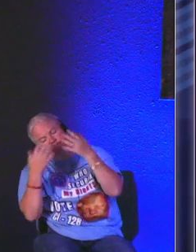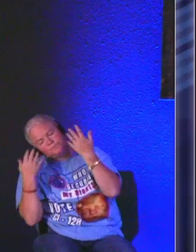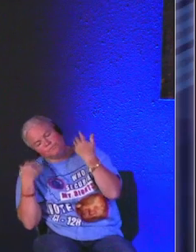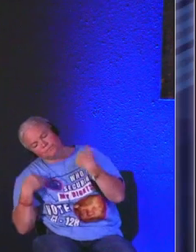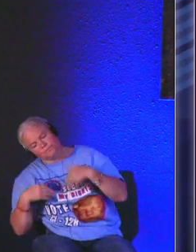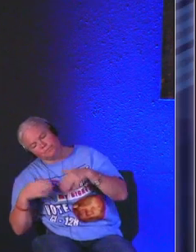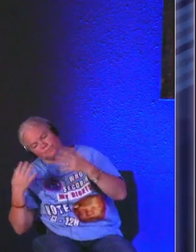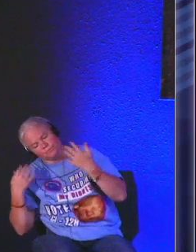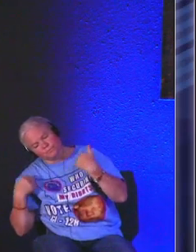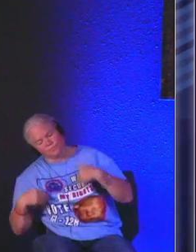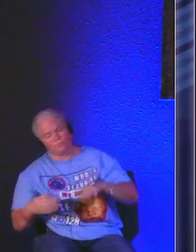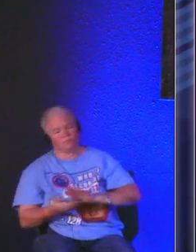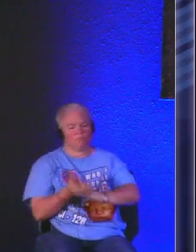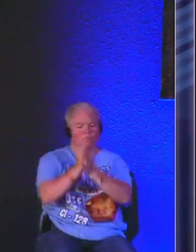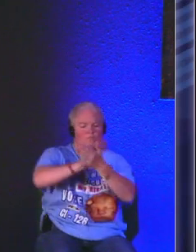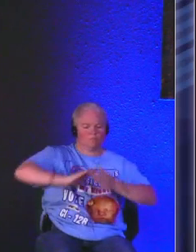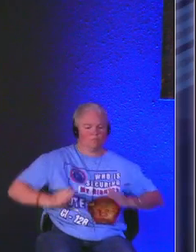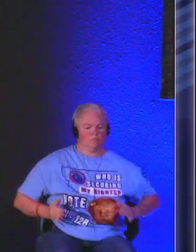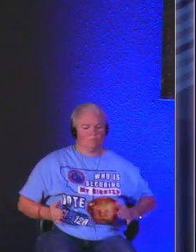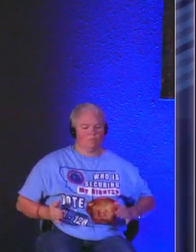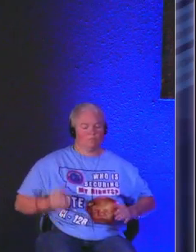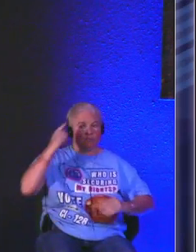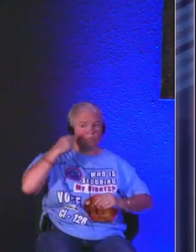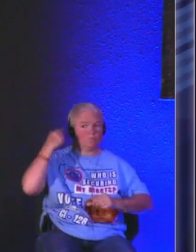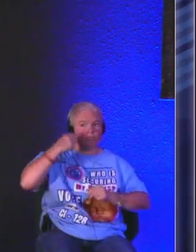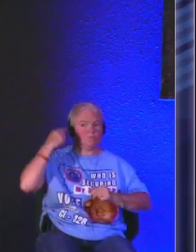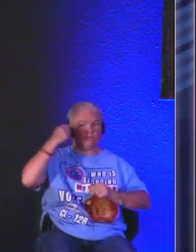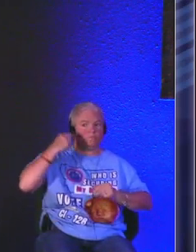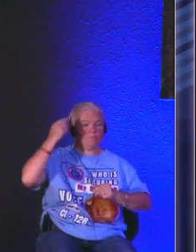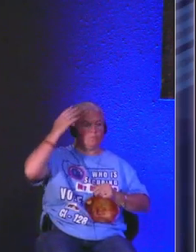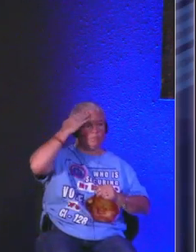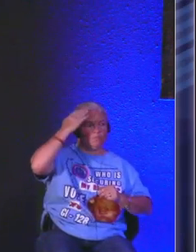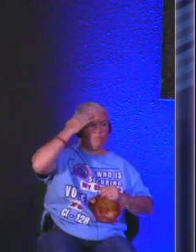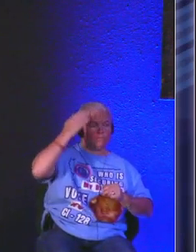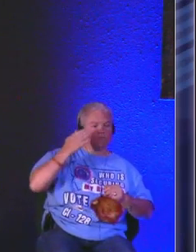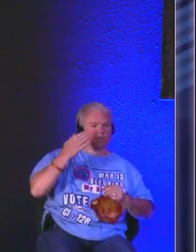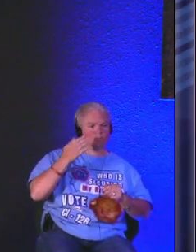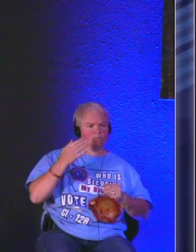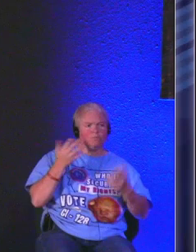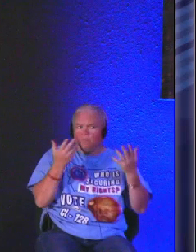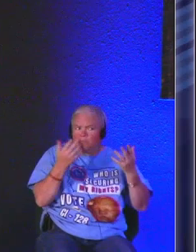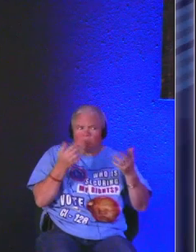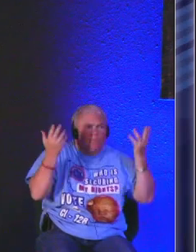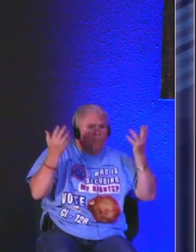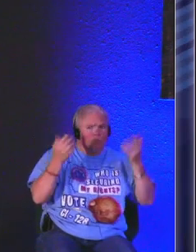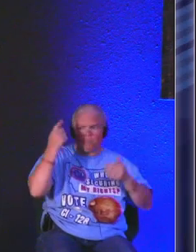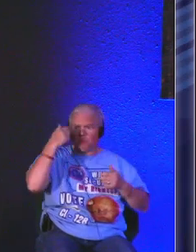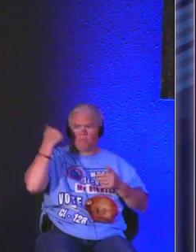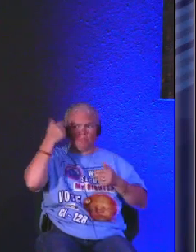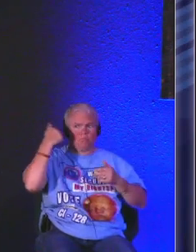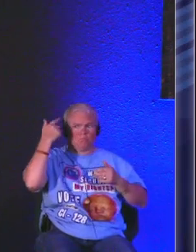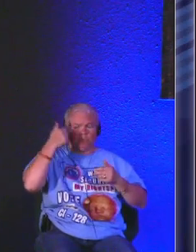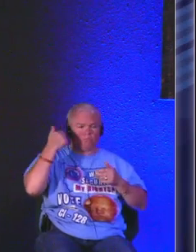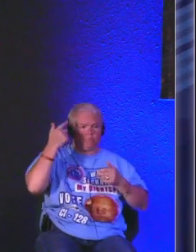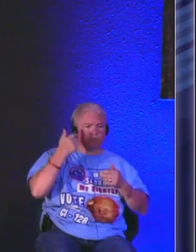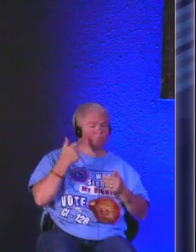that they can be peaceful again if you're having crazy thoughts if you're having weird crazy